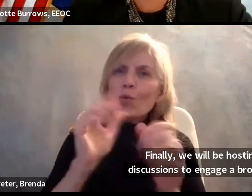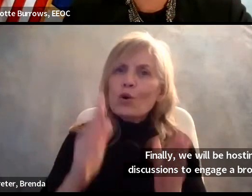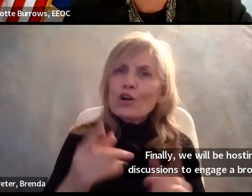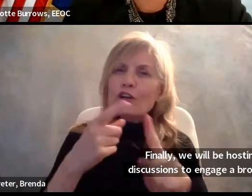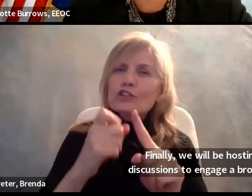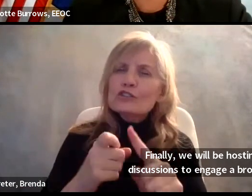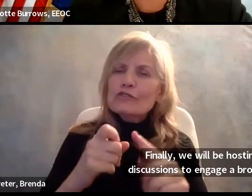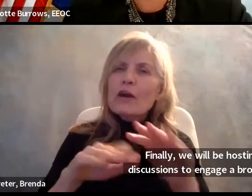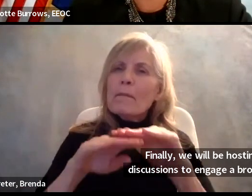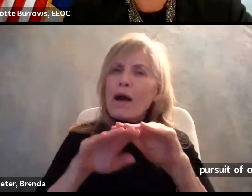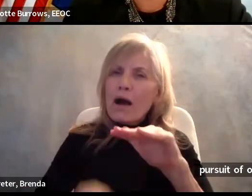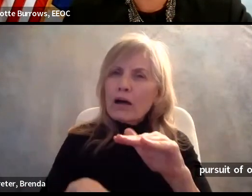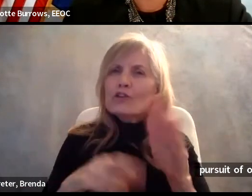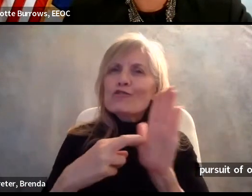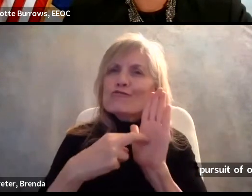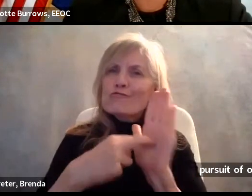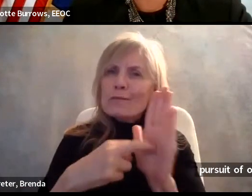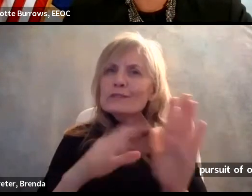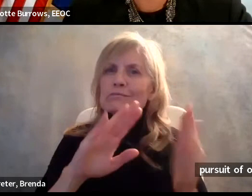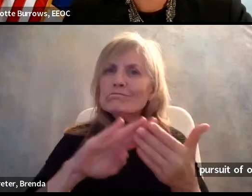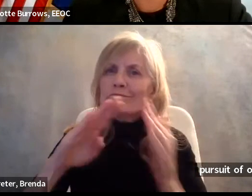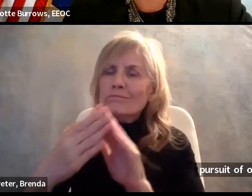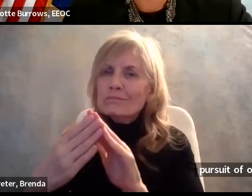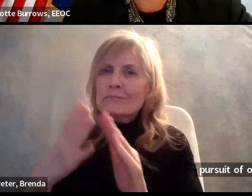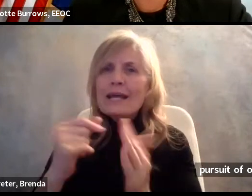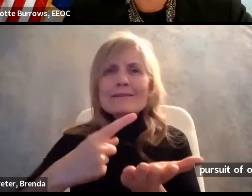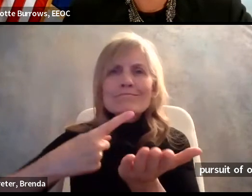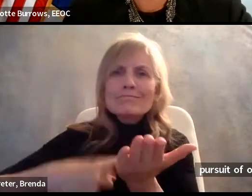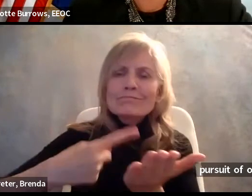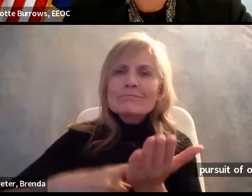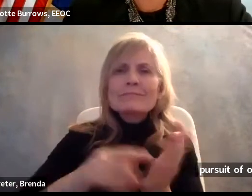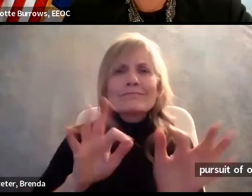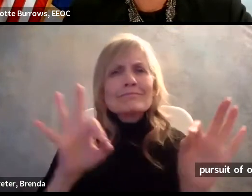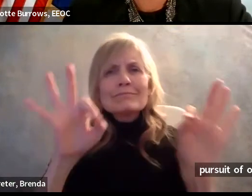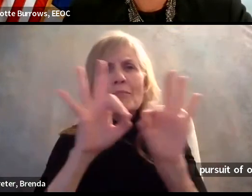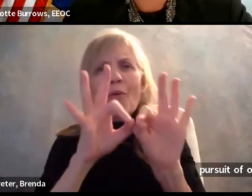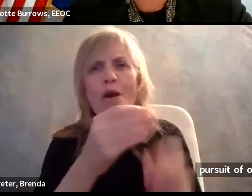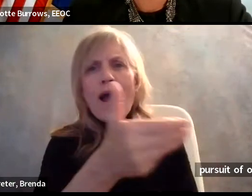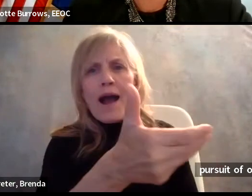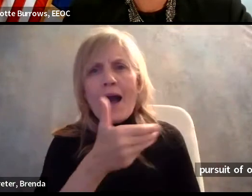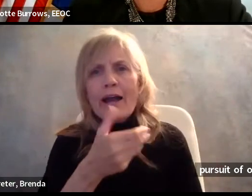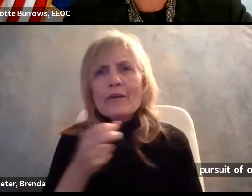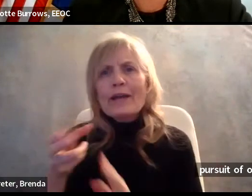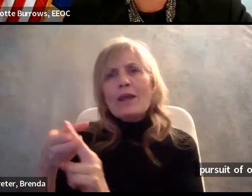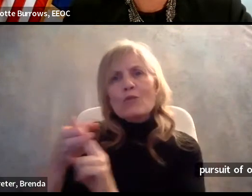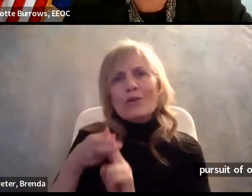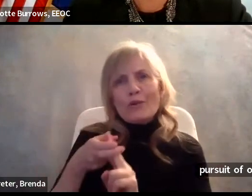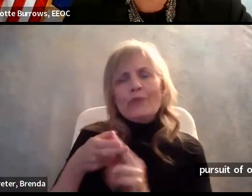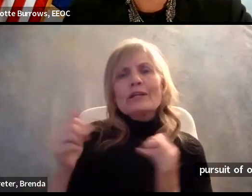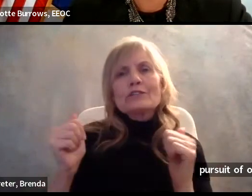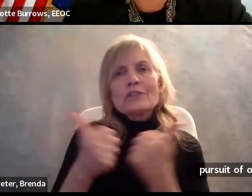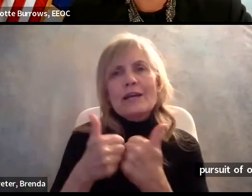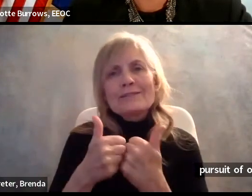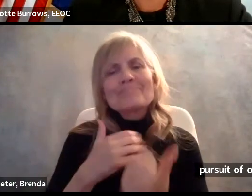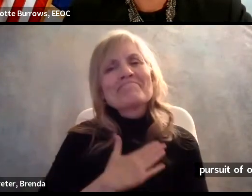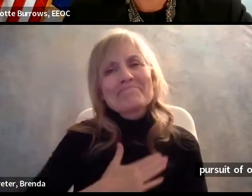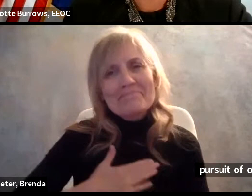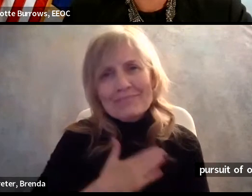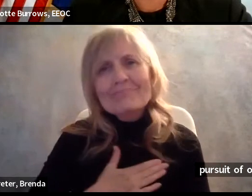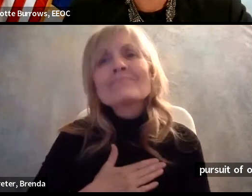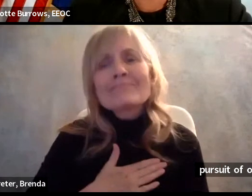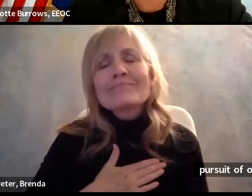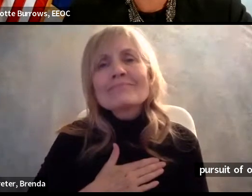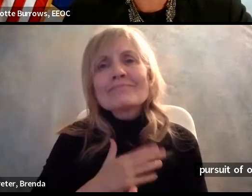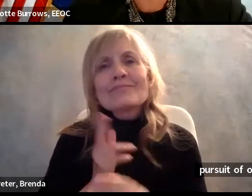communities and to help address key hiring and recruiting challenges. So please join us in the work